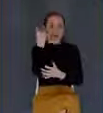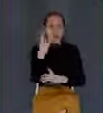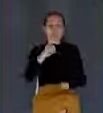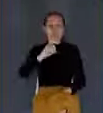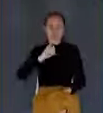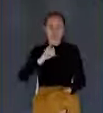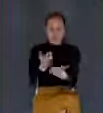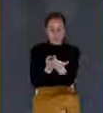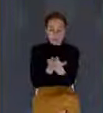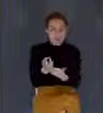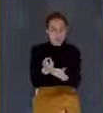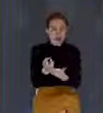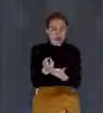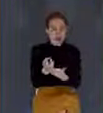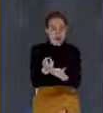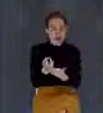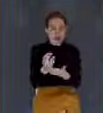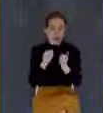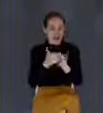of either.